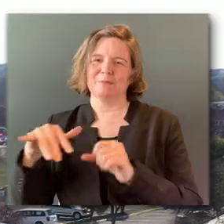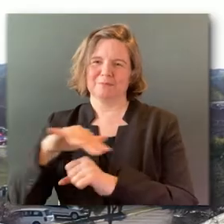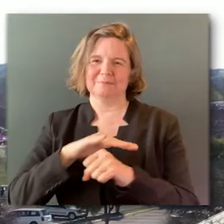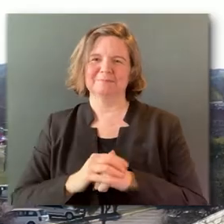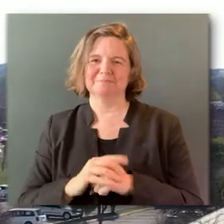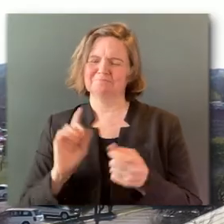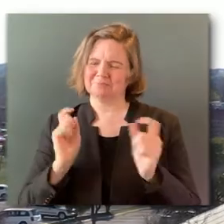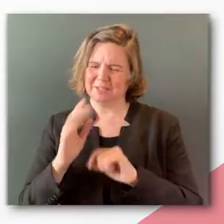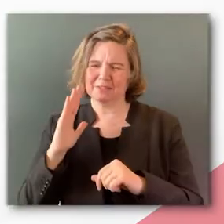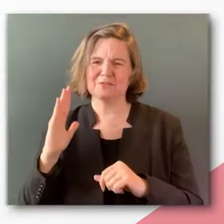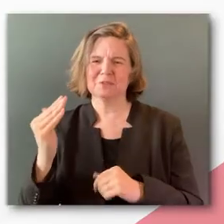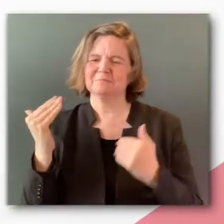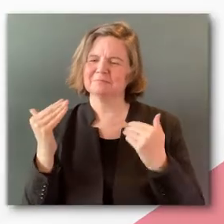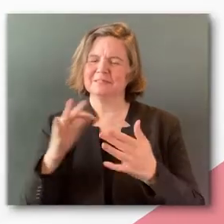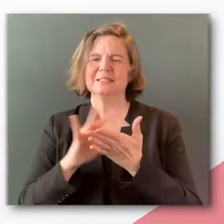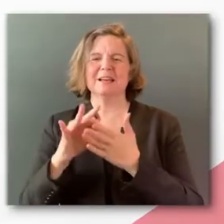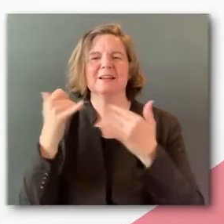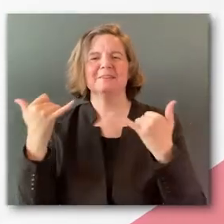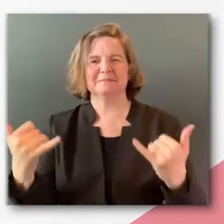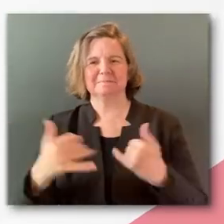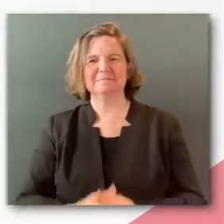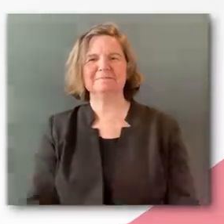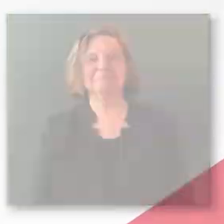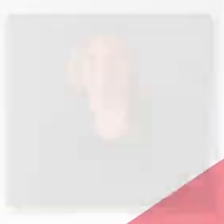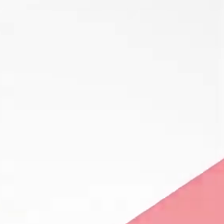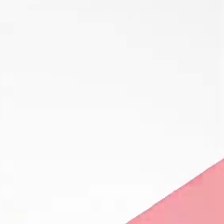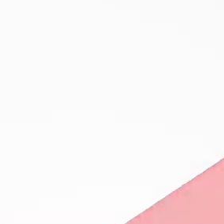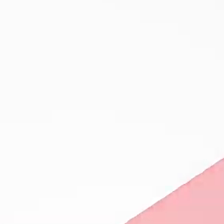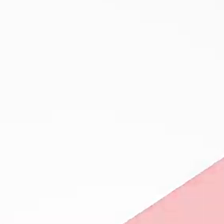neighborhood. Shape the future. Get counted now.